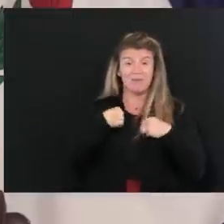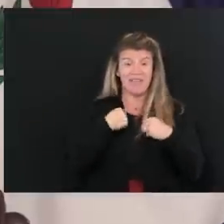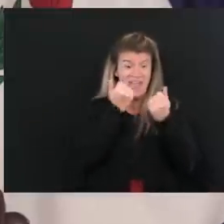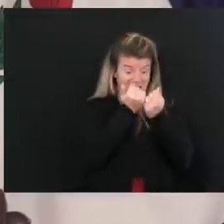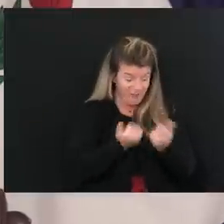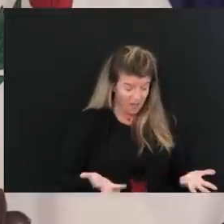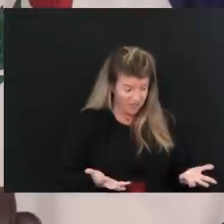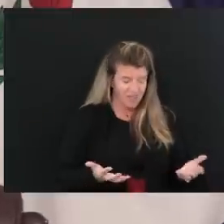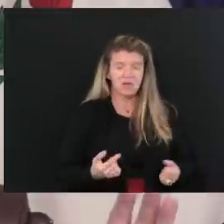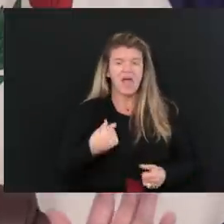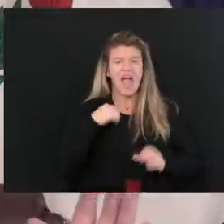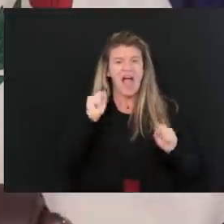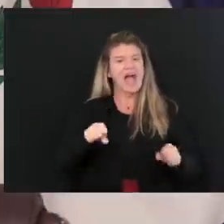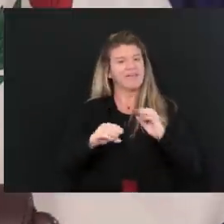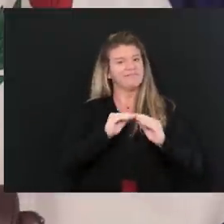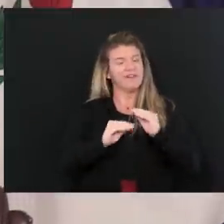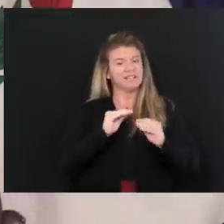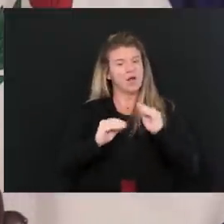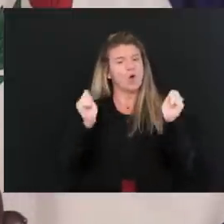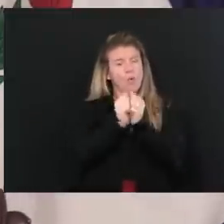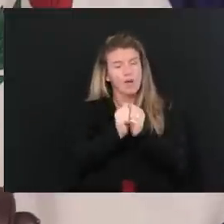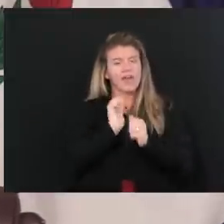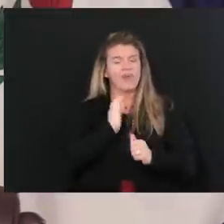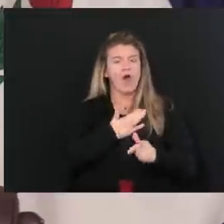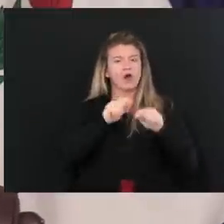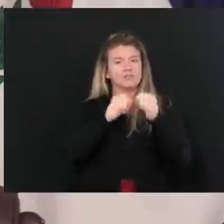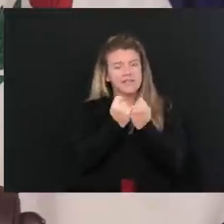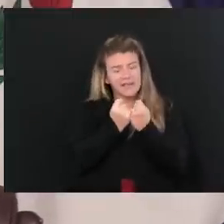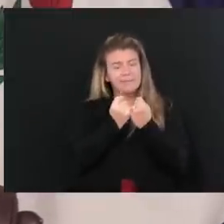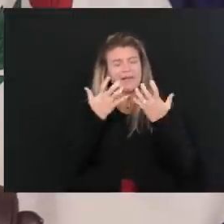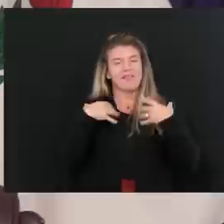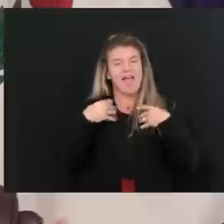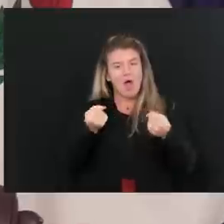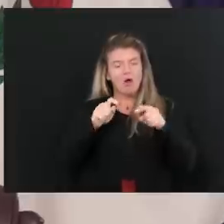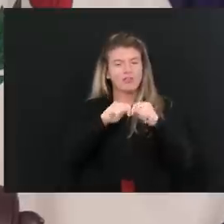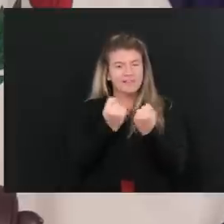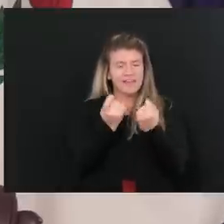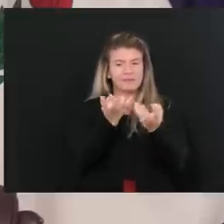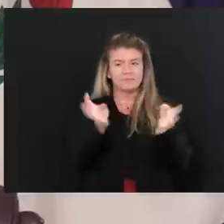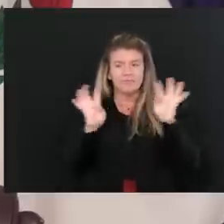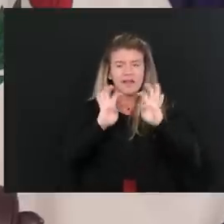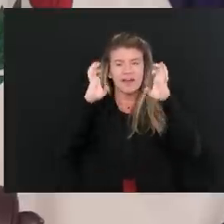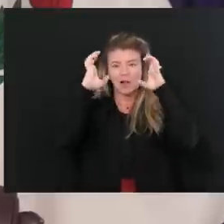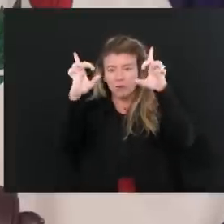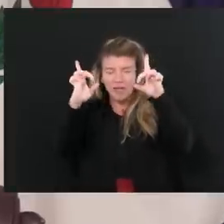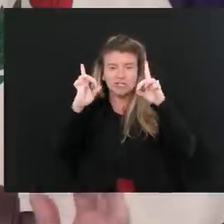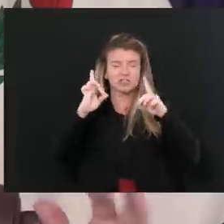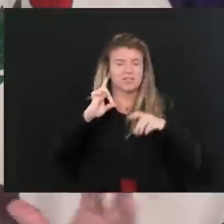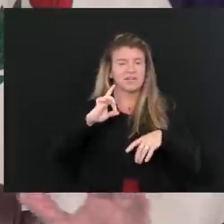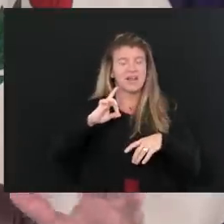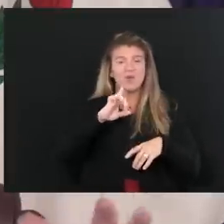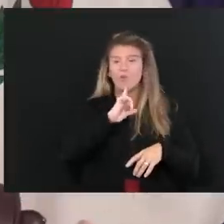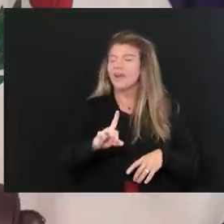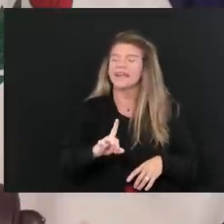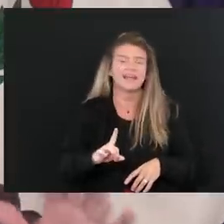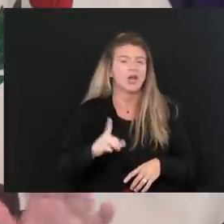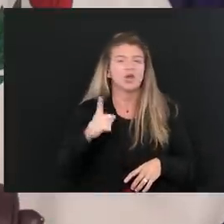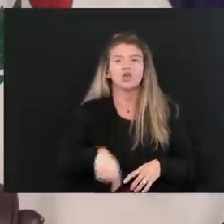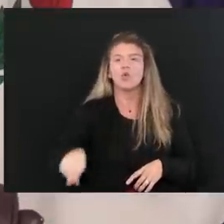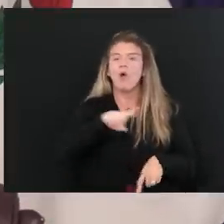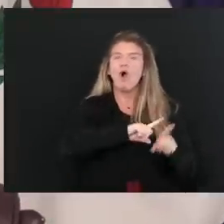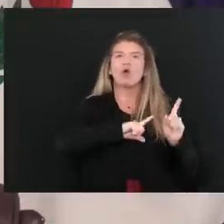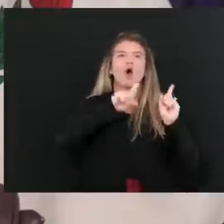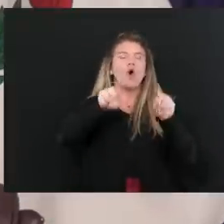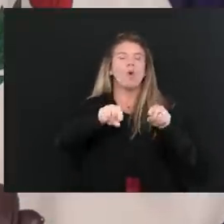through the great work of all of our healthy people and the great work of all the education community. Lay on top of me